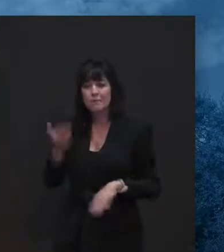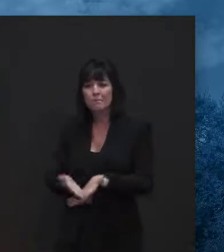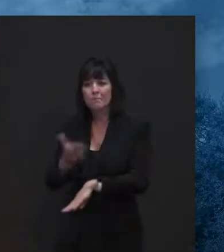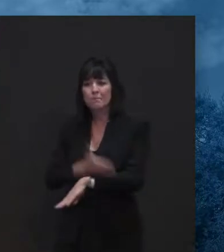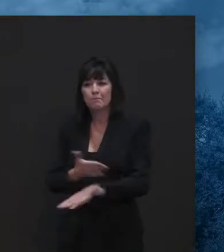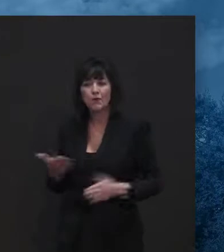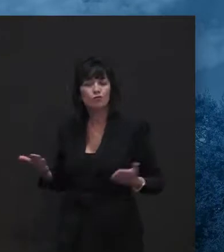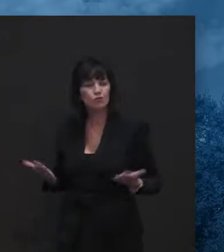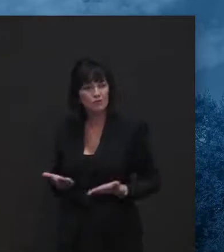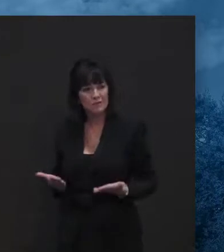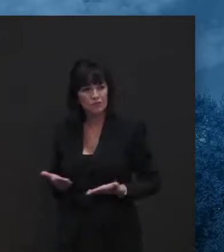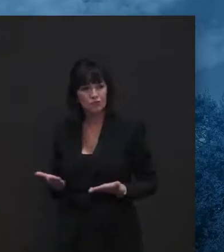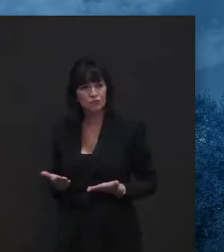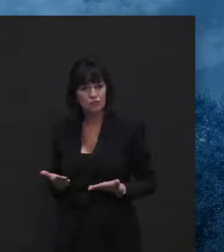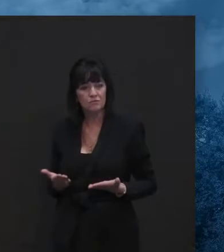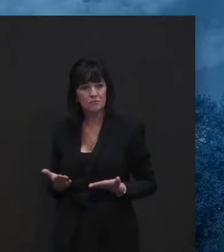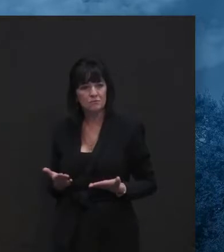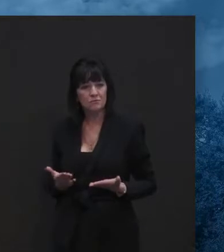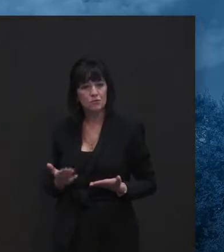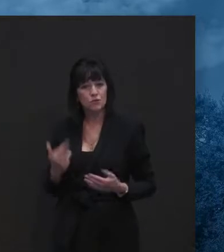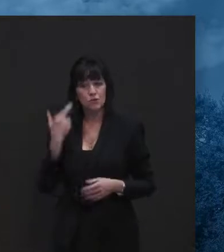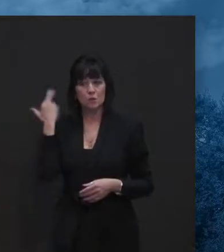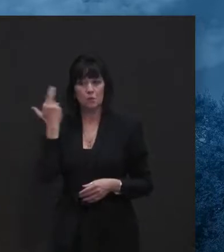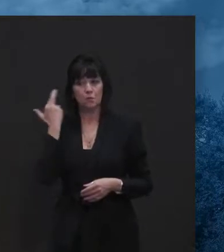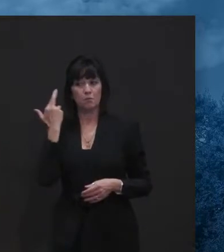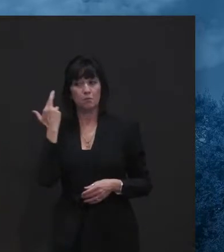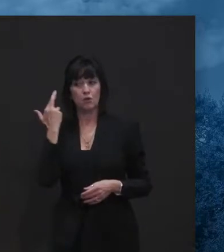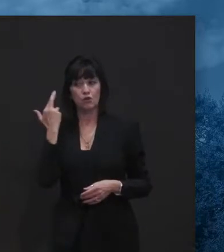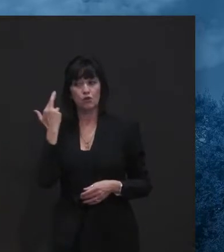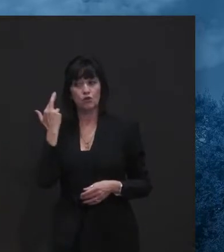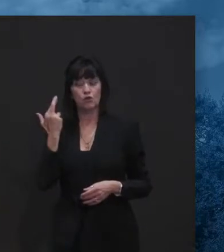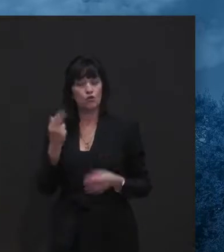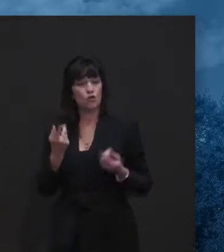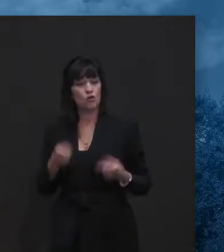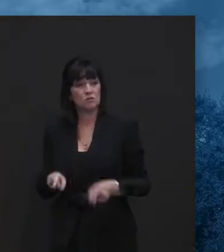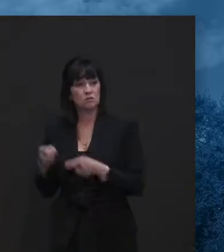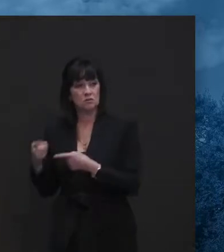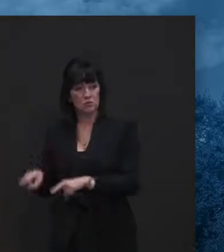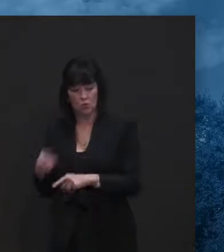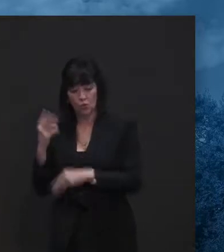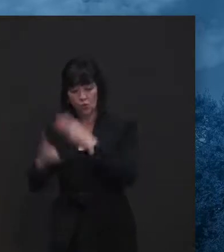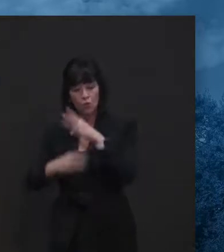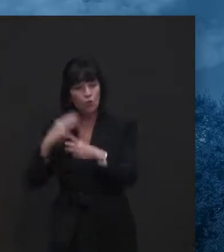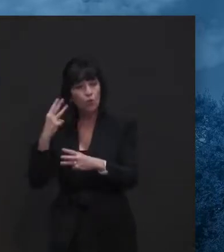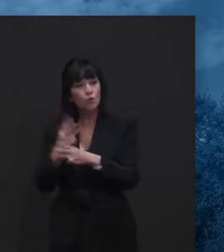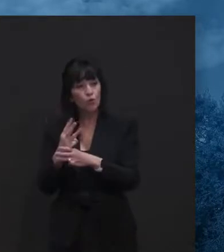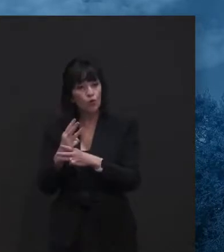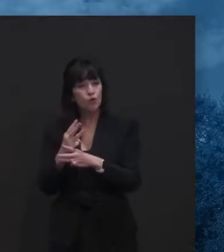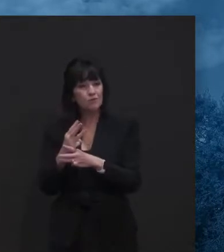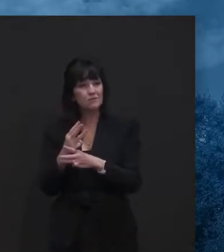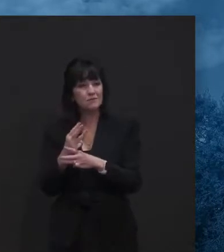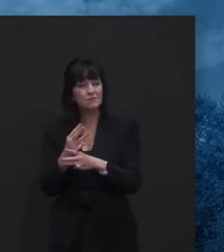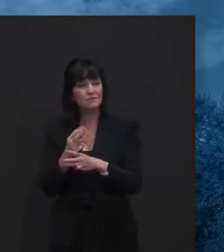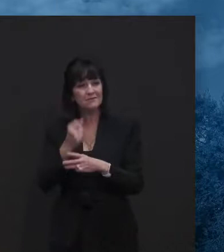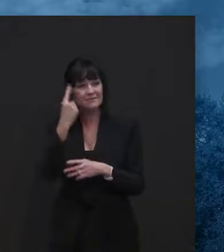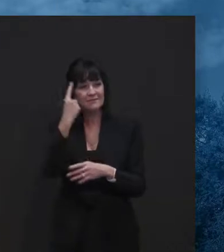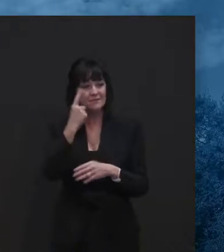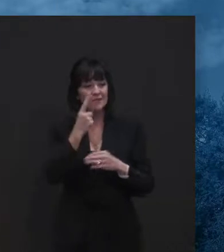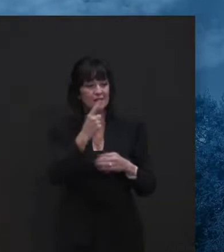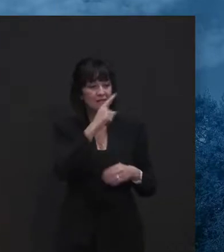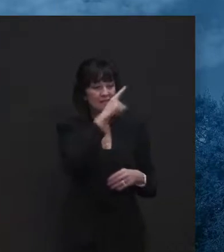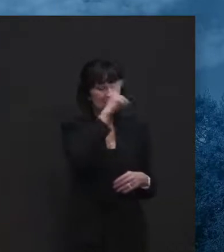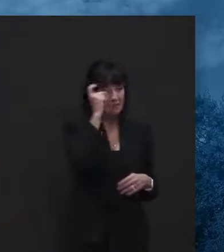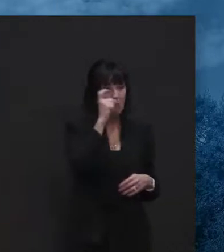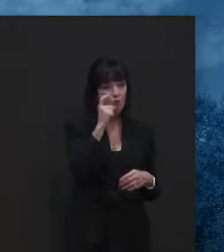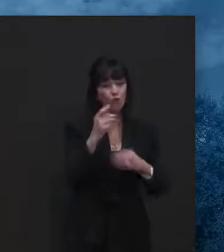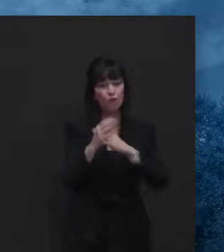because of the, the nature of the world and social environments, as you move from summer to fall to